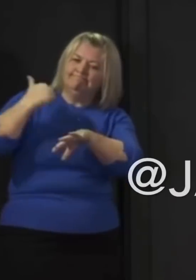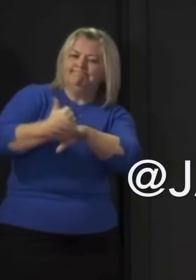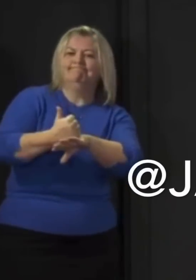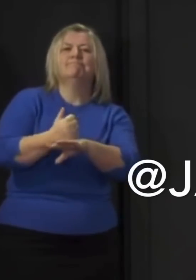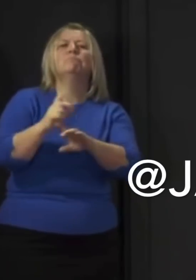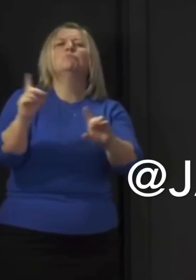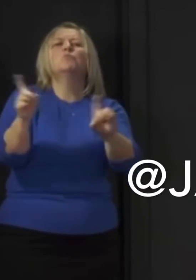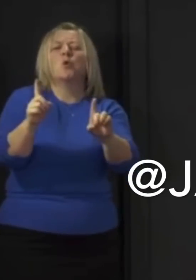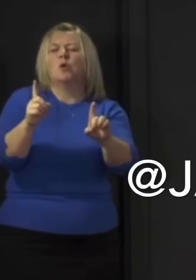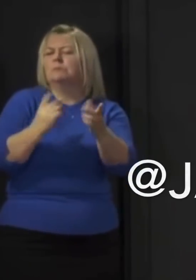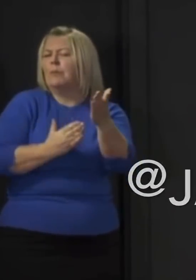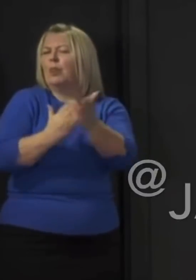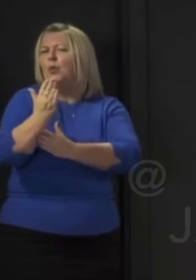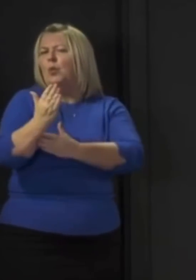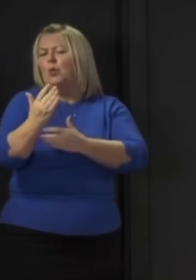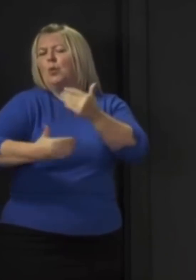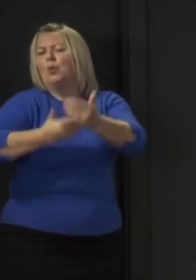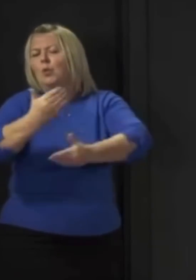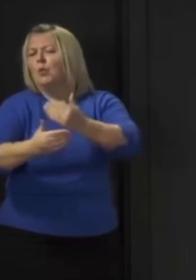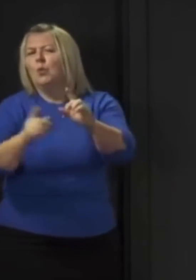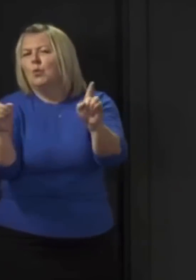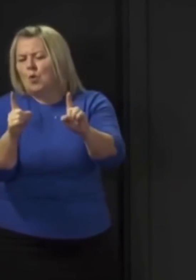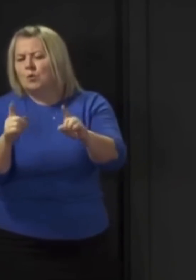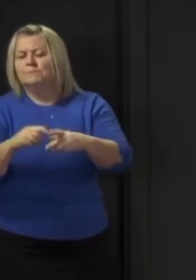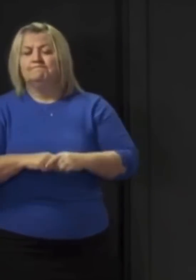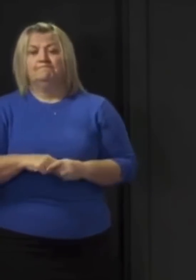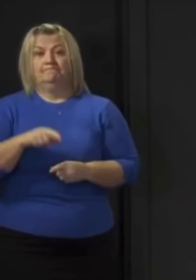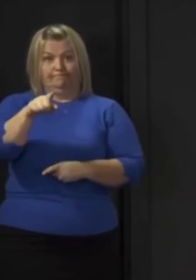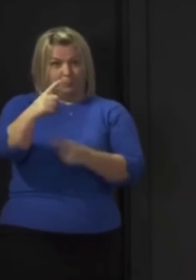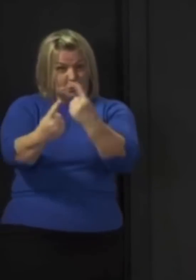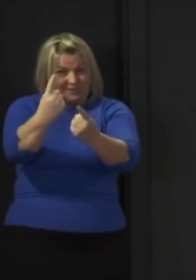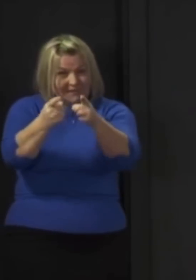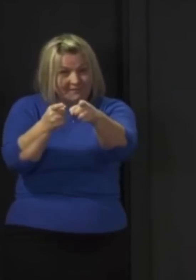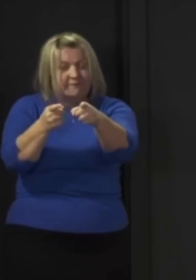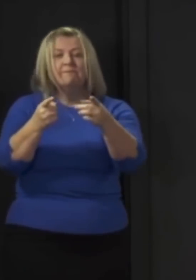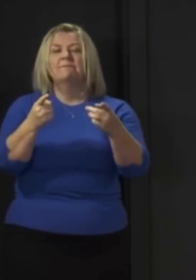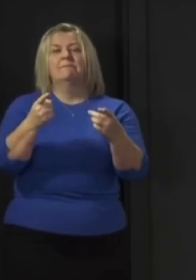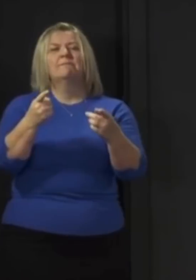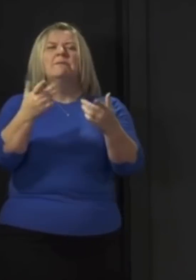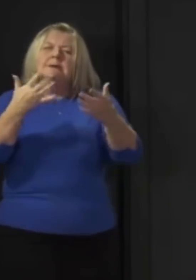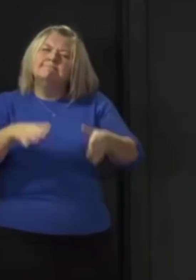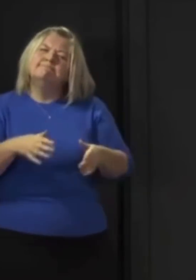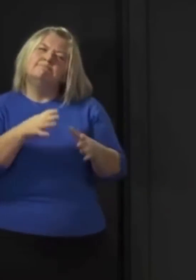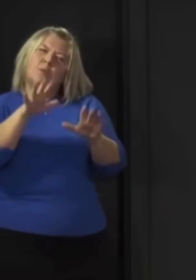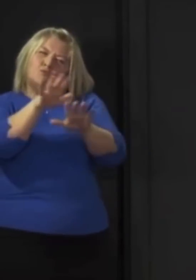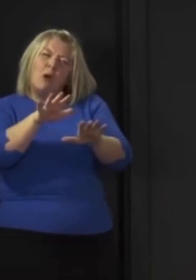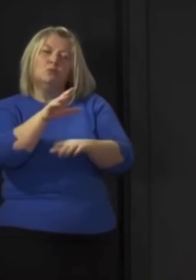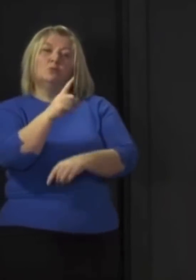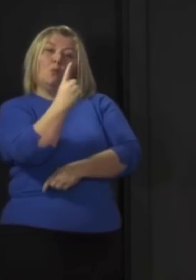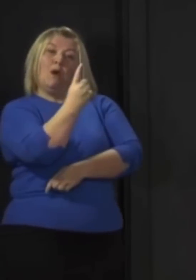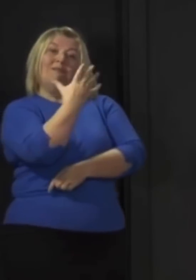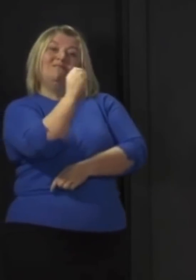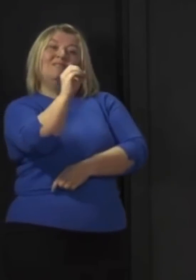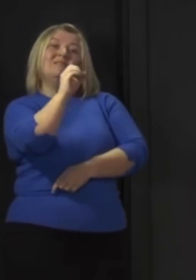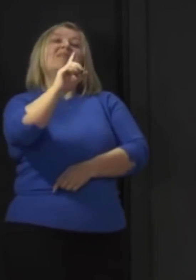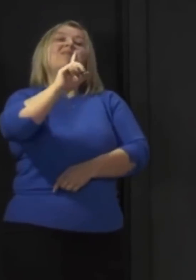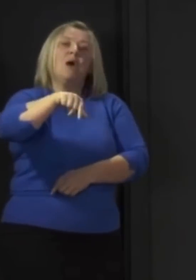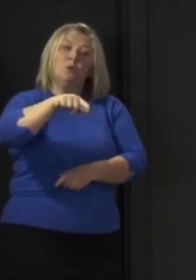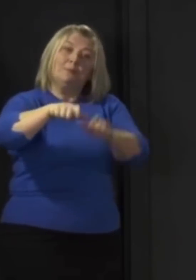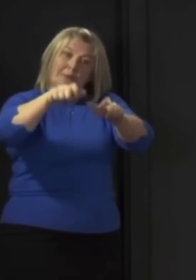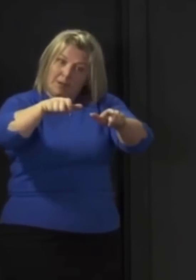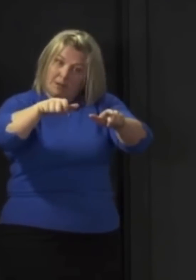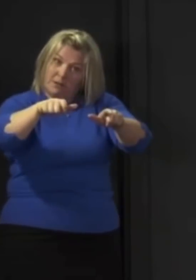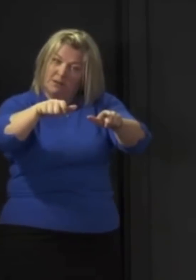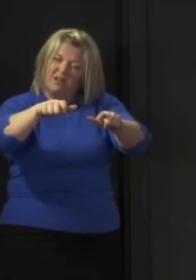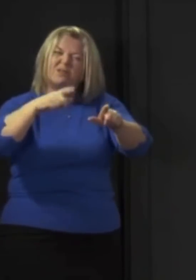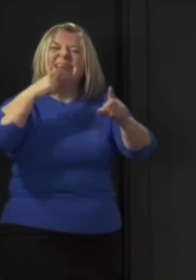Well, we're in the week 40 flumpty million, according to Priti Patel, and she's really good with figures, so she should know. I